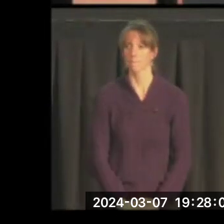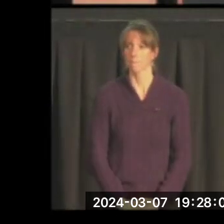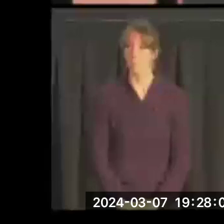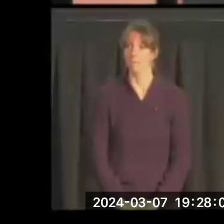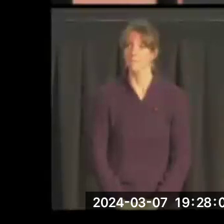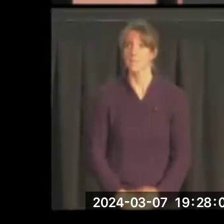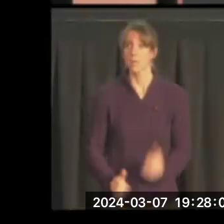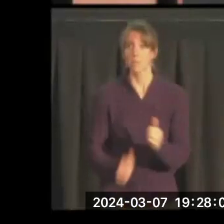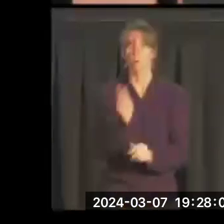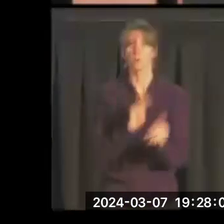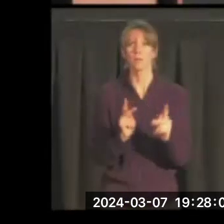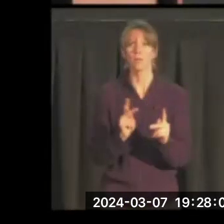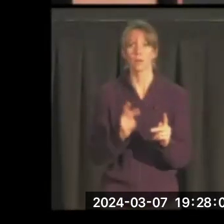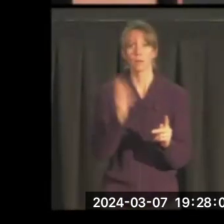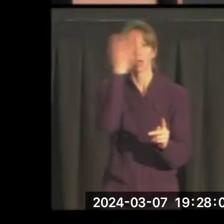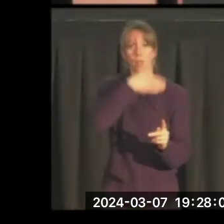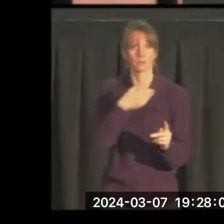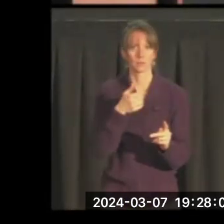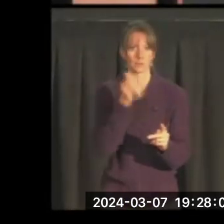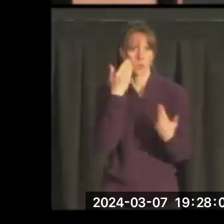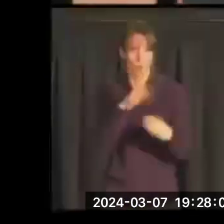something that most people just don't know about.